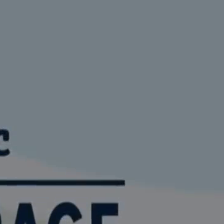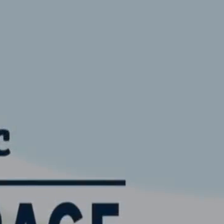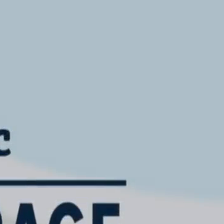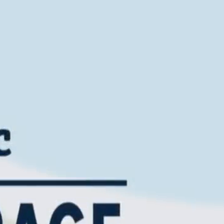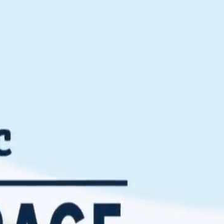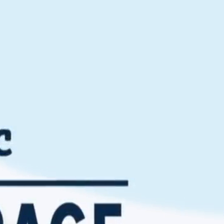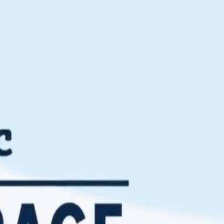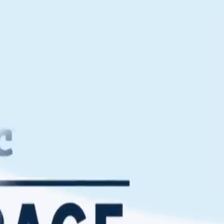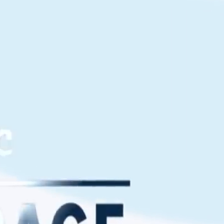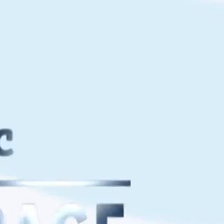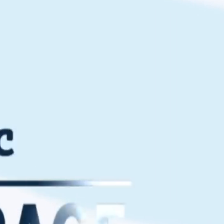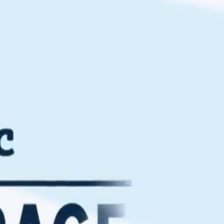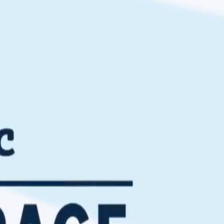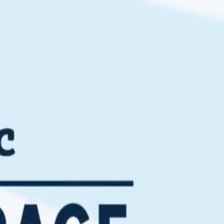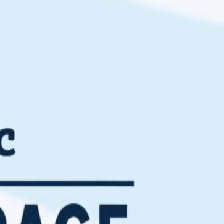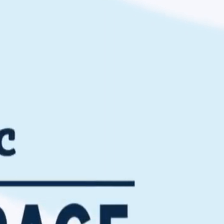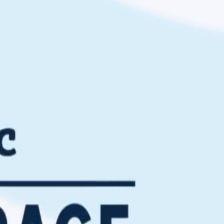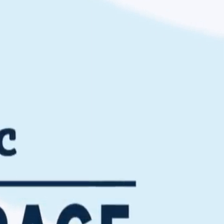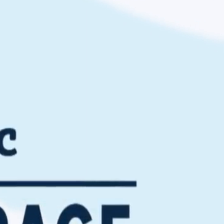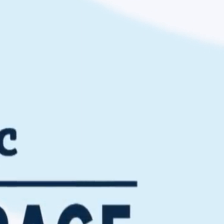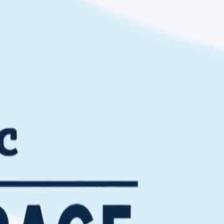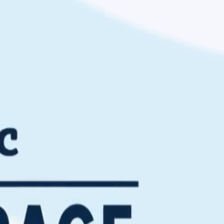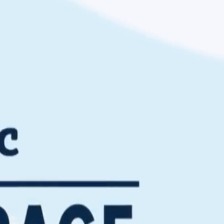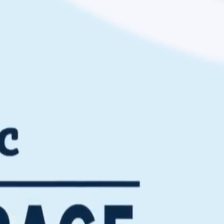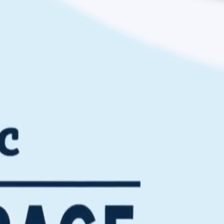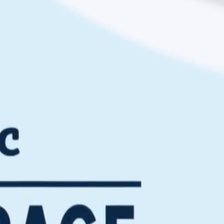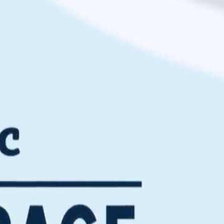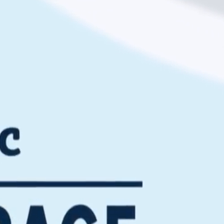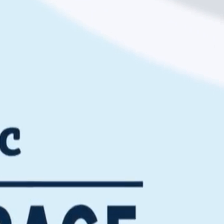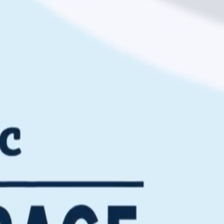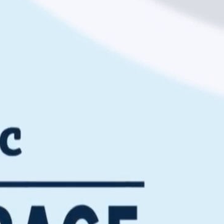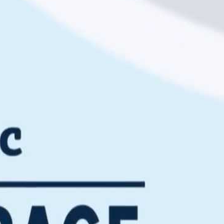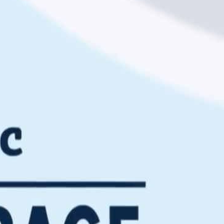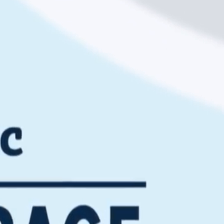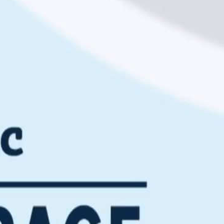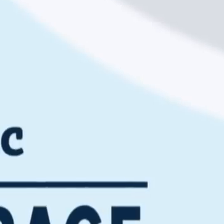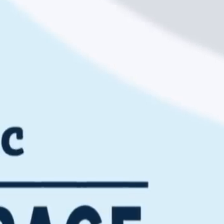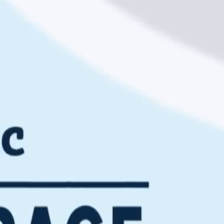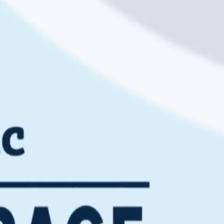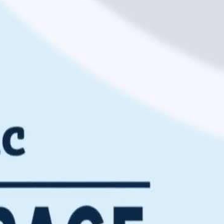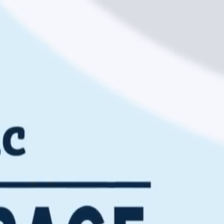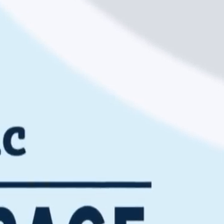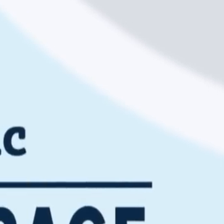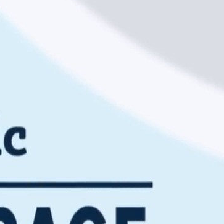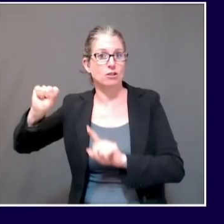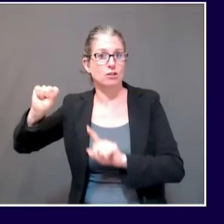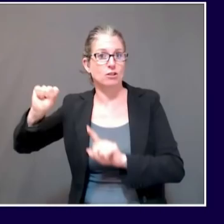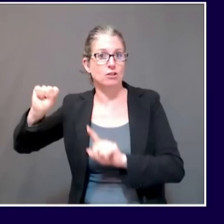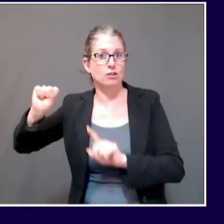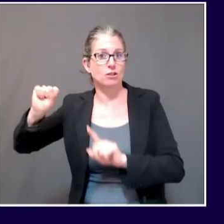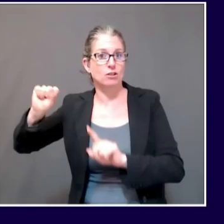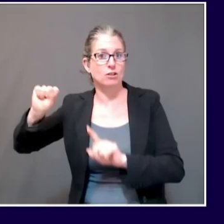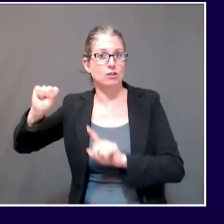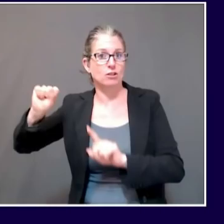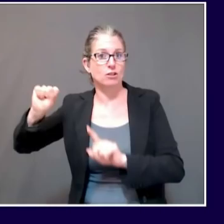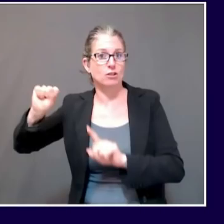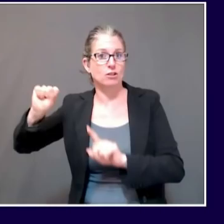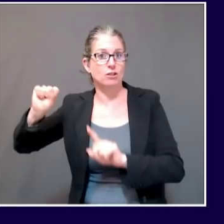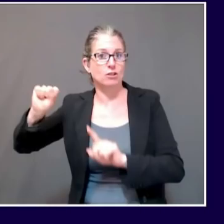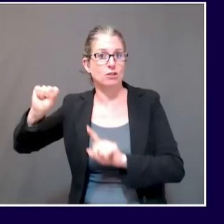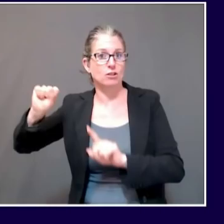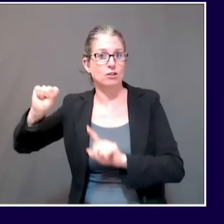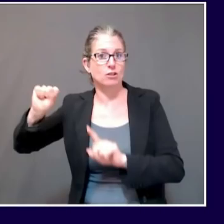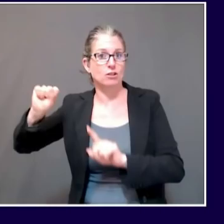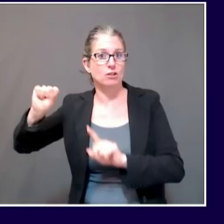My name is Nirav Shah, and I'm the Director of the State of Maine's Center for Disease Control and Prevention. I am joined this afternoon by